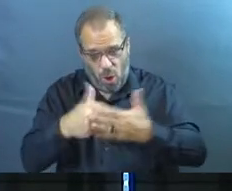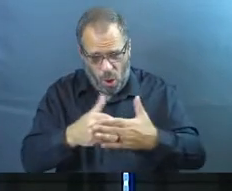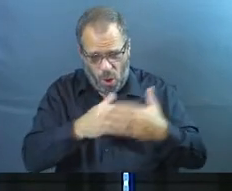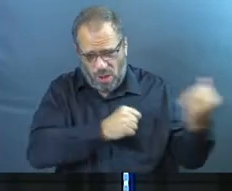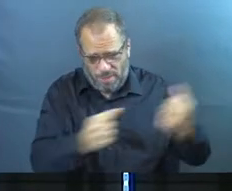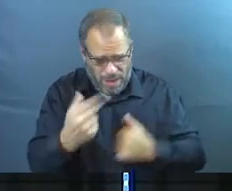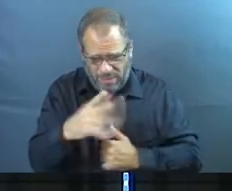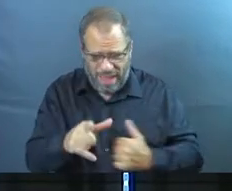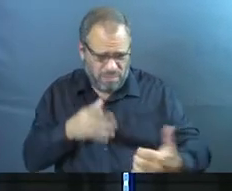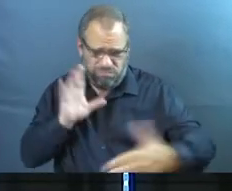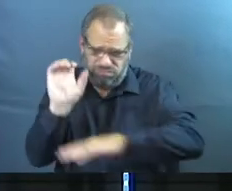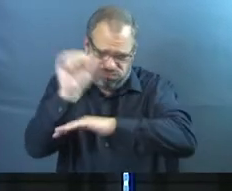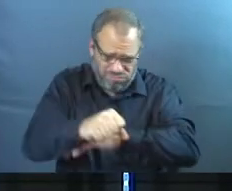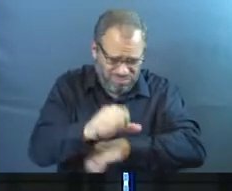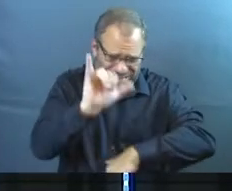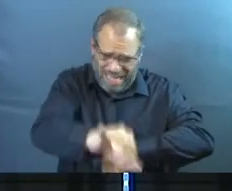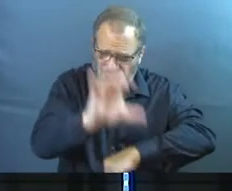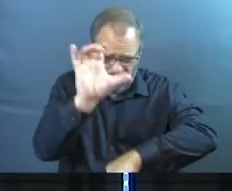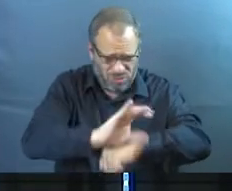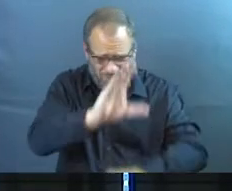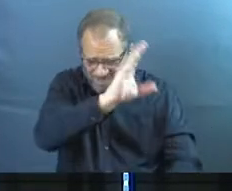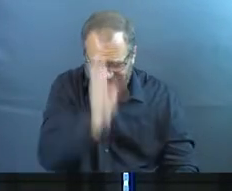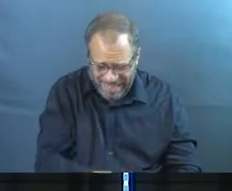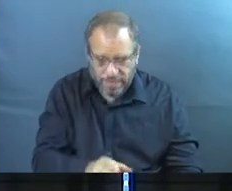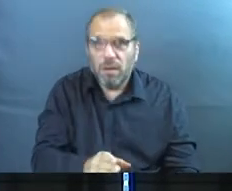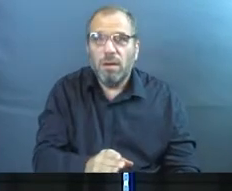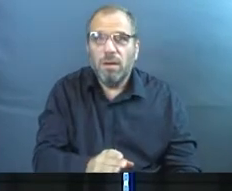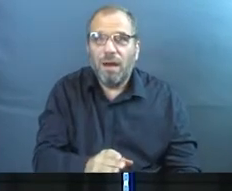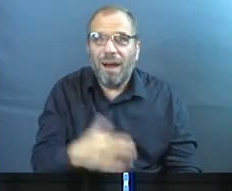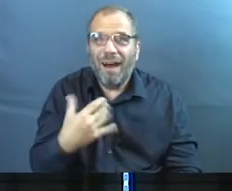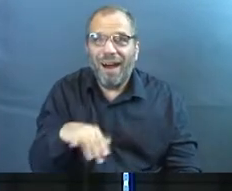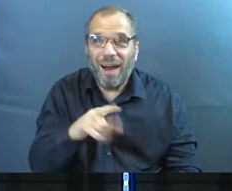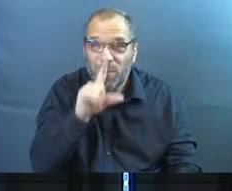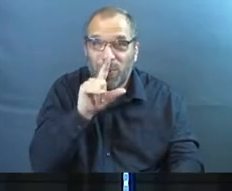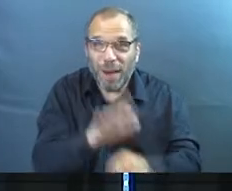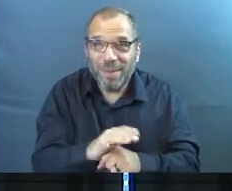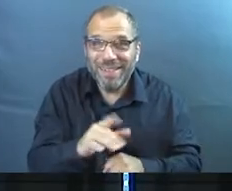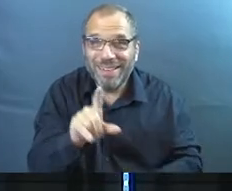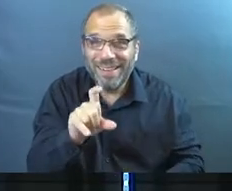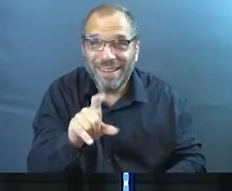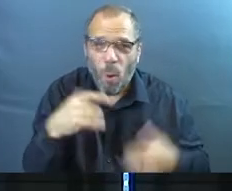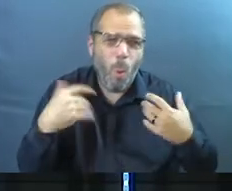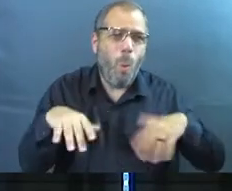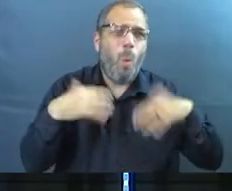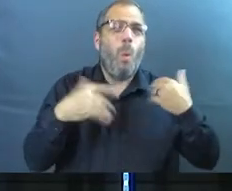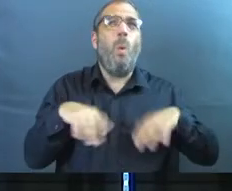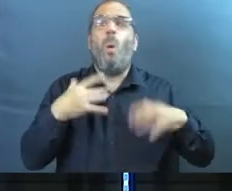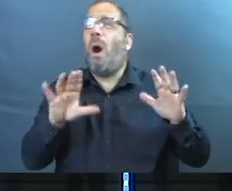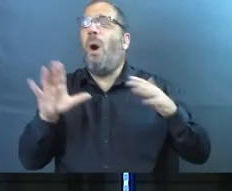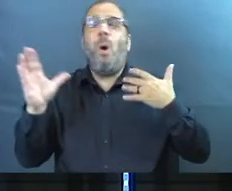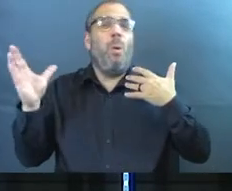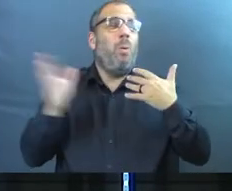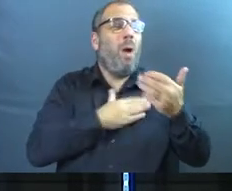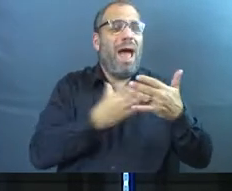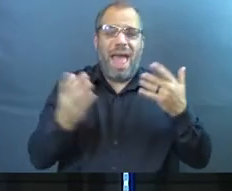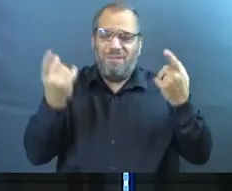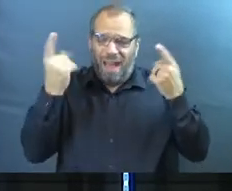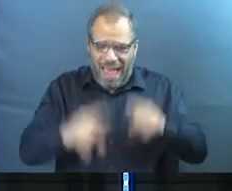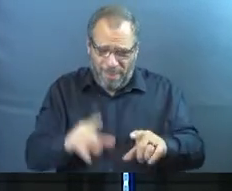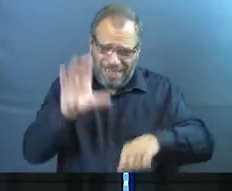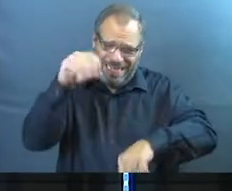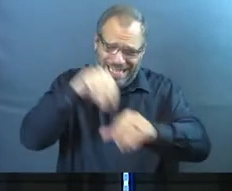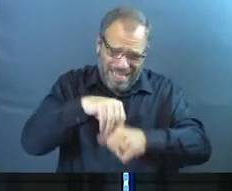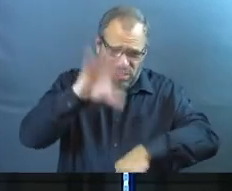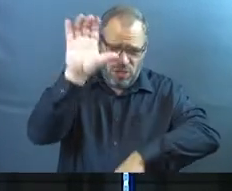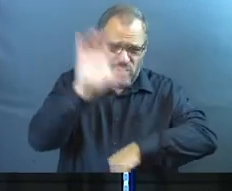powers of hell will not conquer it. Is that an amazing promise? Whatever might come at the